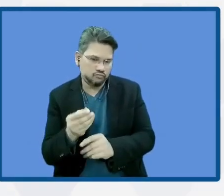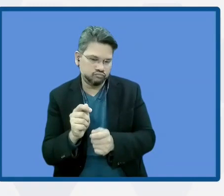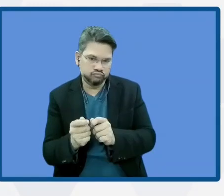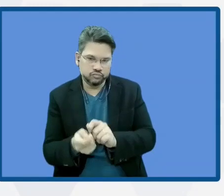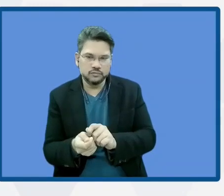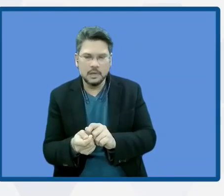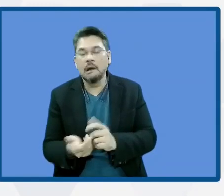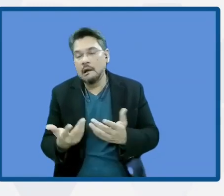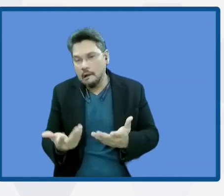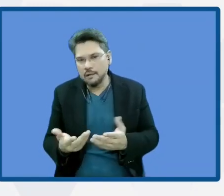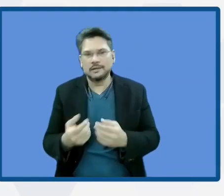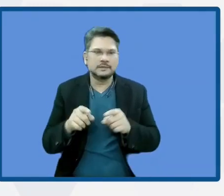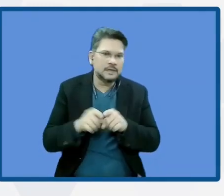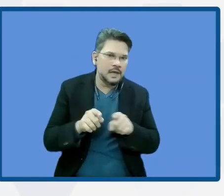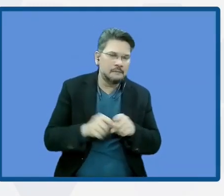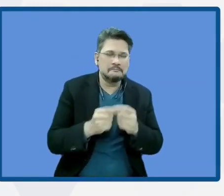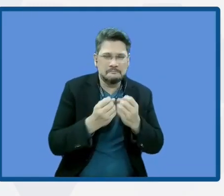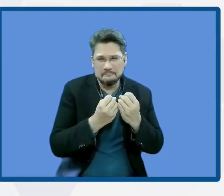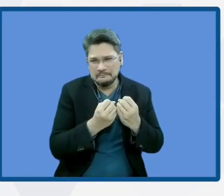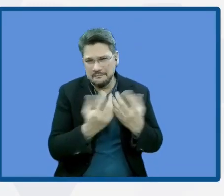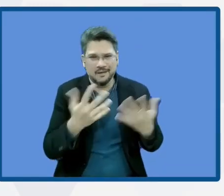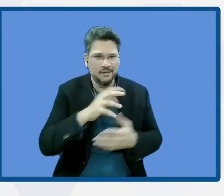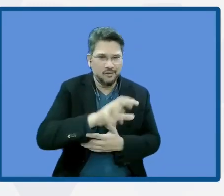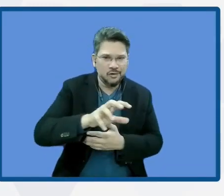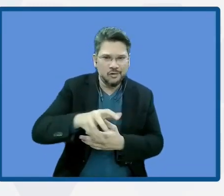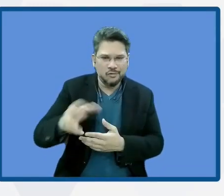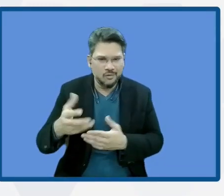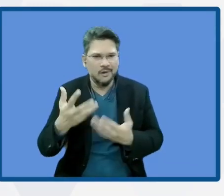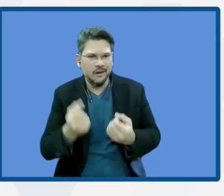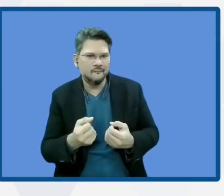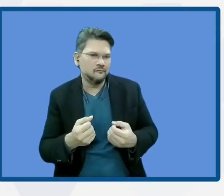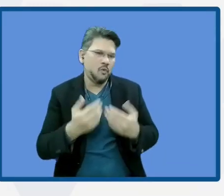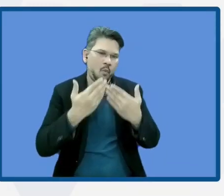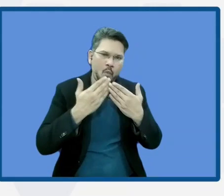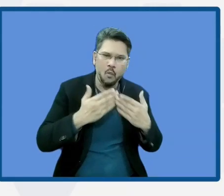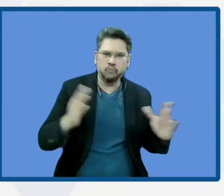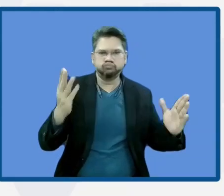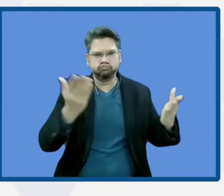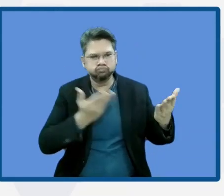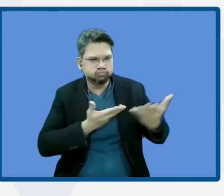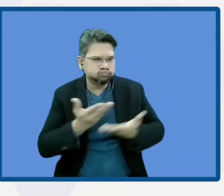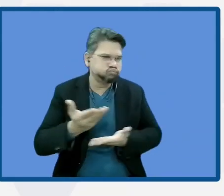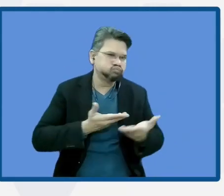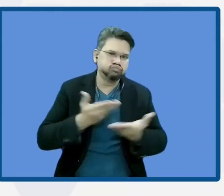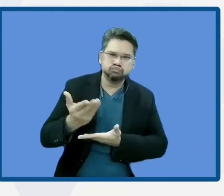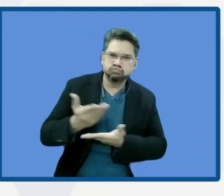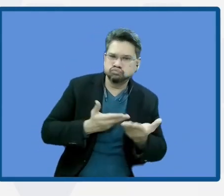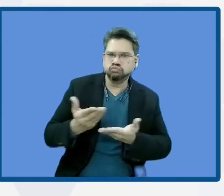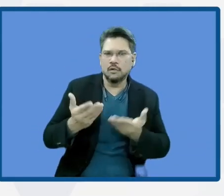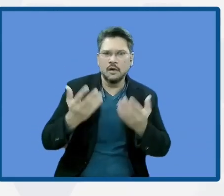already open and talked. So we can close these links and work together